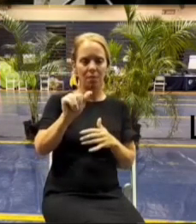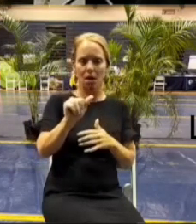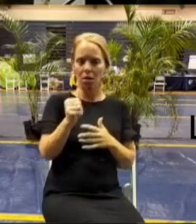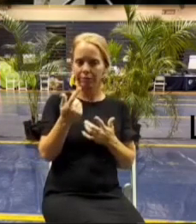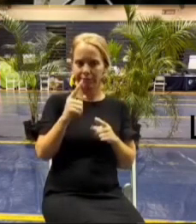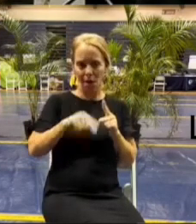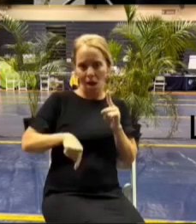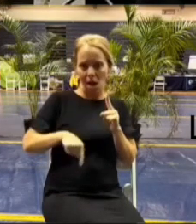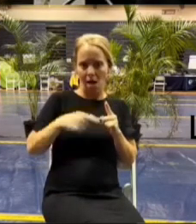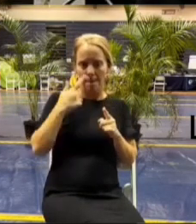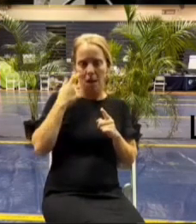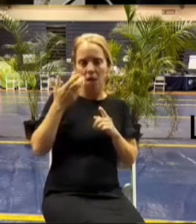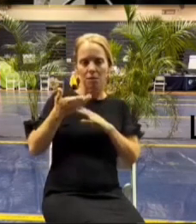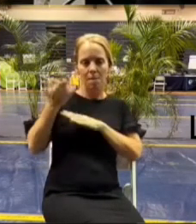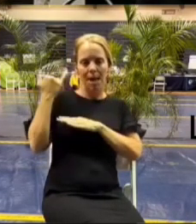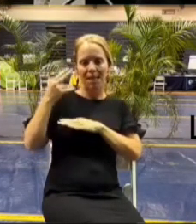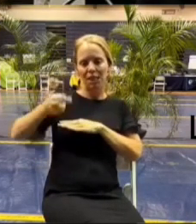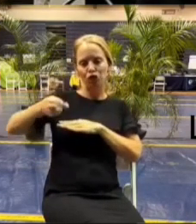program